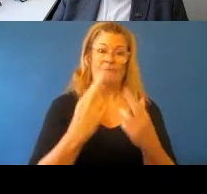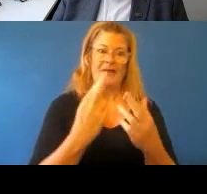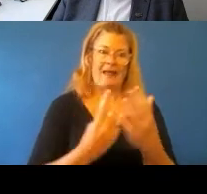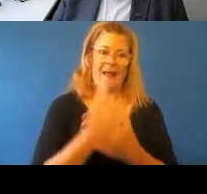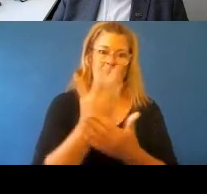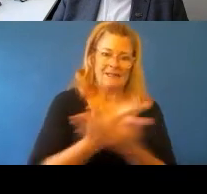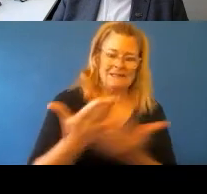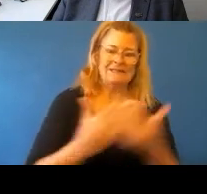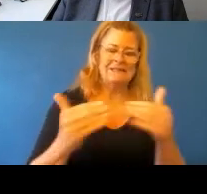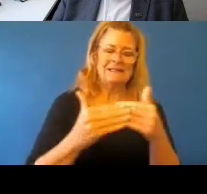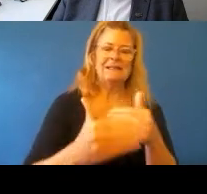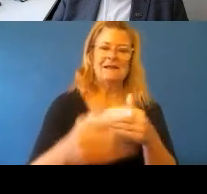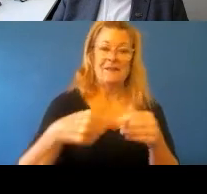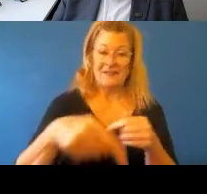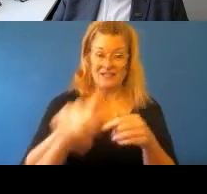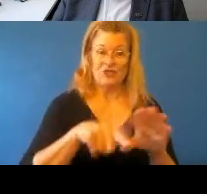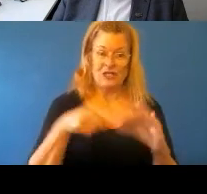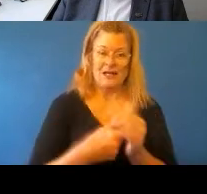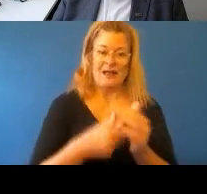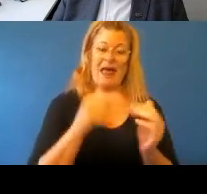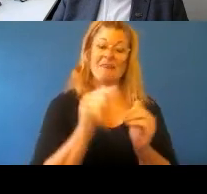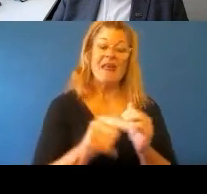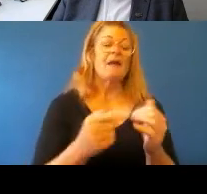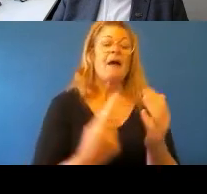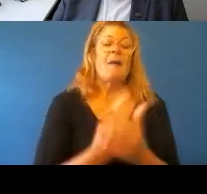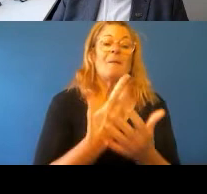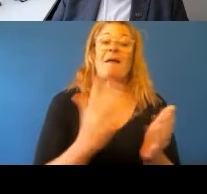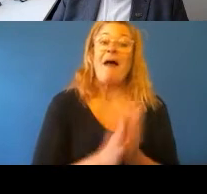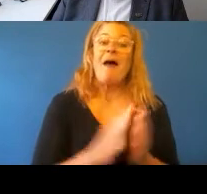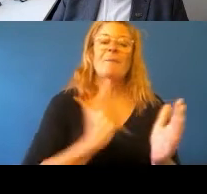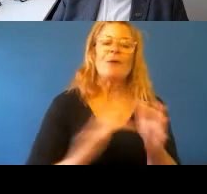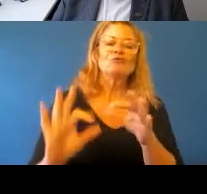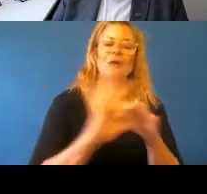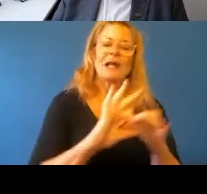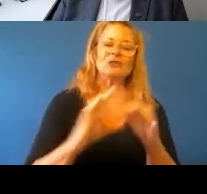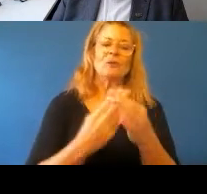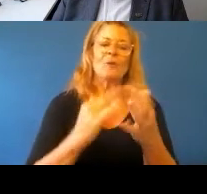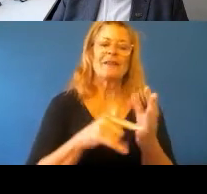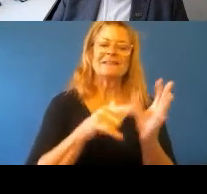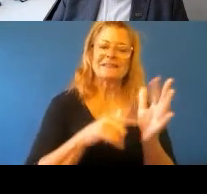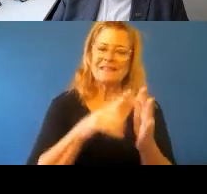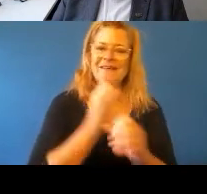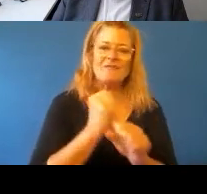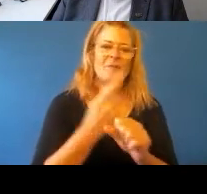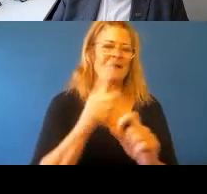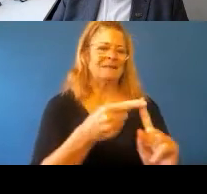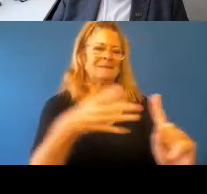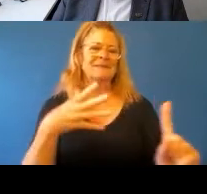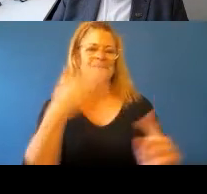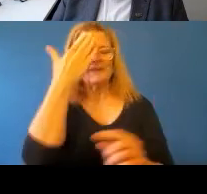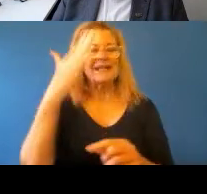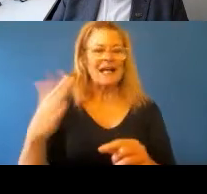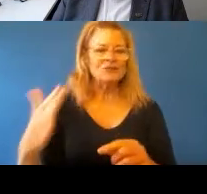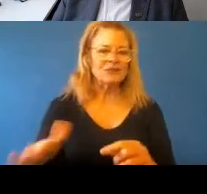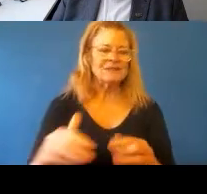come about because of ongoing relationships and partnerships between the state government and the specific nations, as